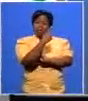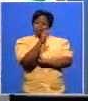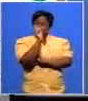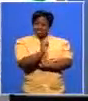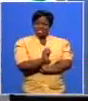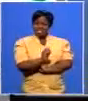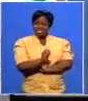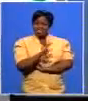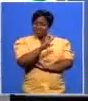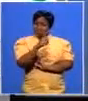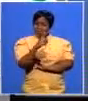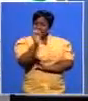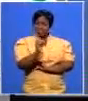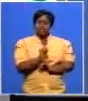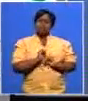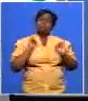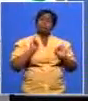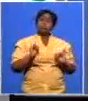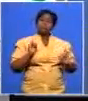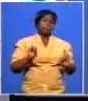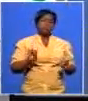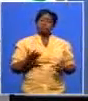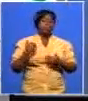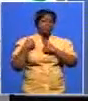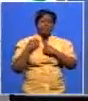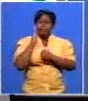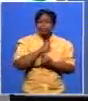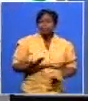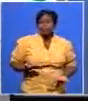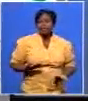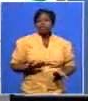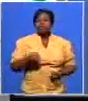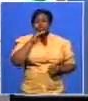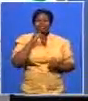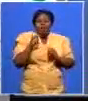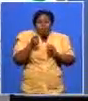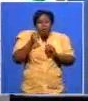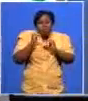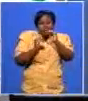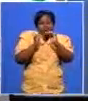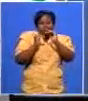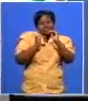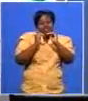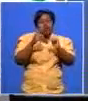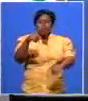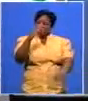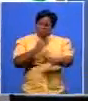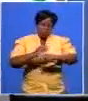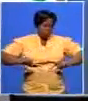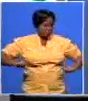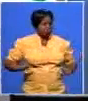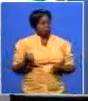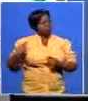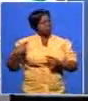percent are not a safe margin 51 is definitely that that is neck and neck wheel we did fabulously well there